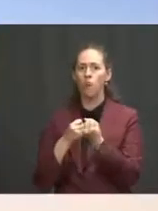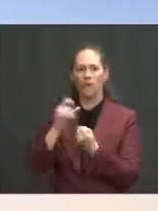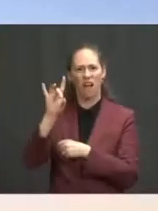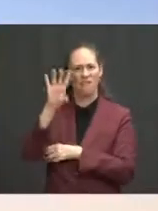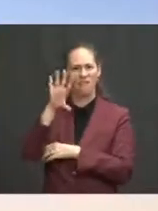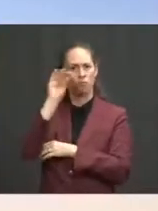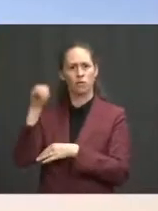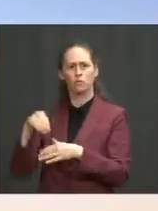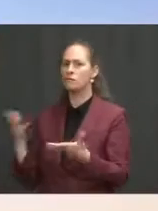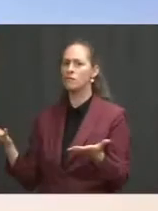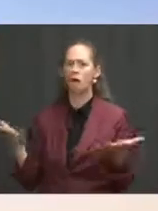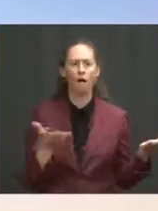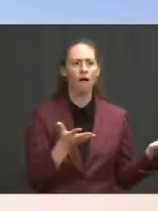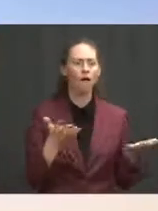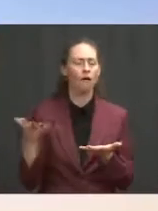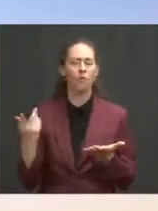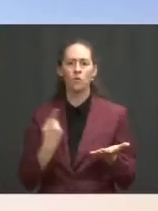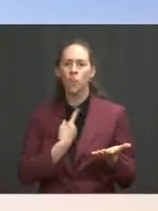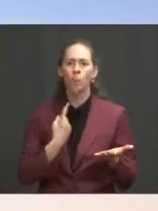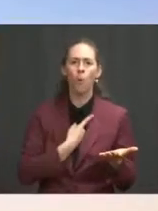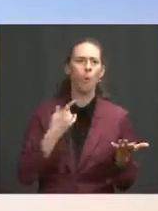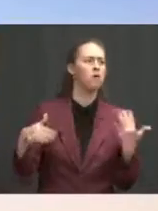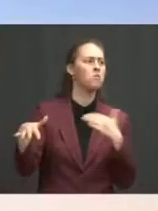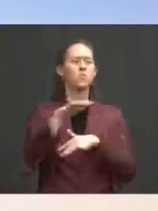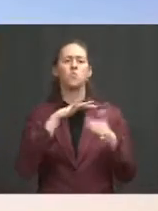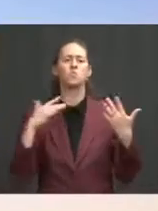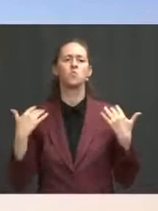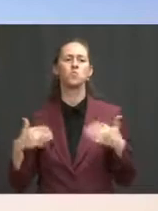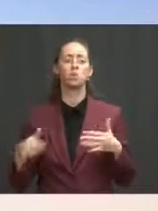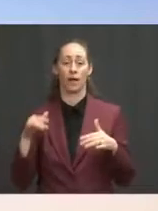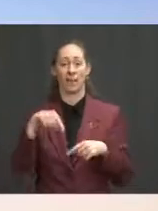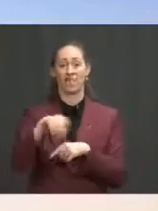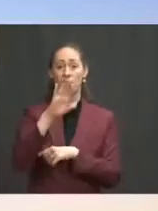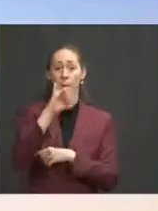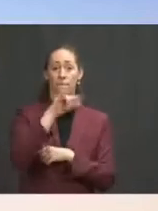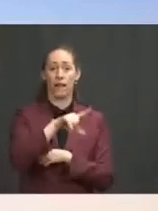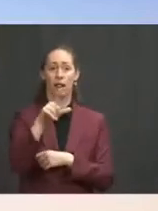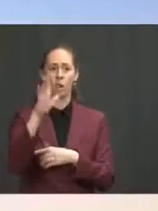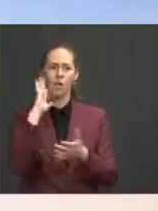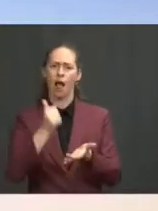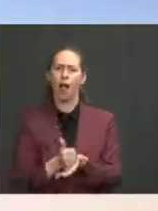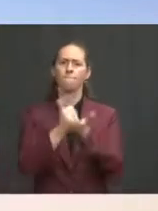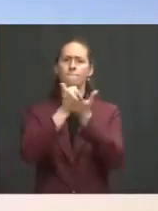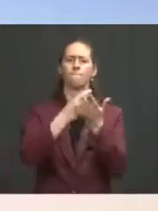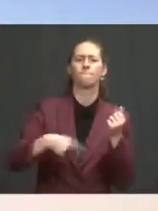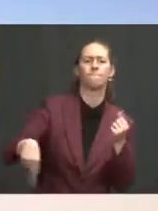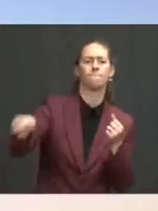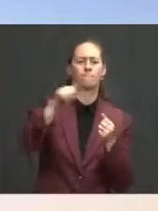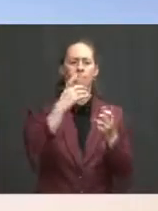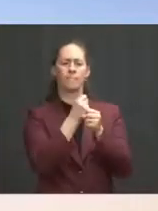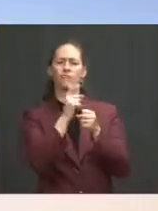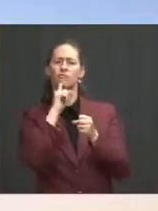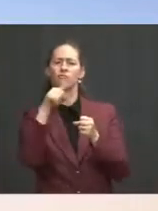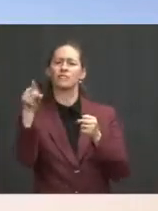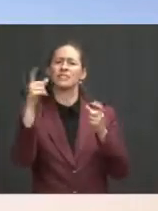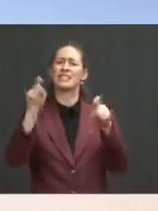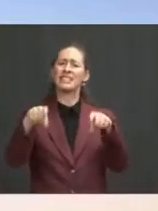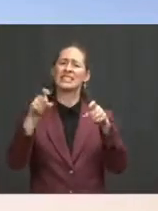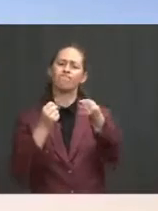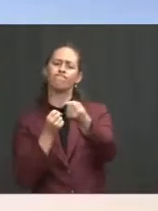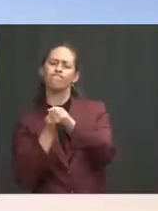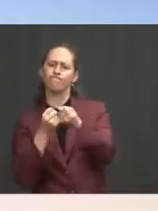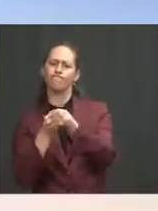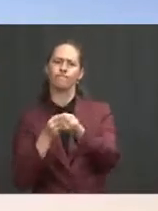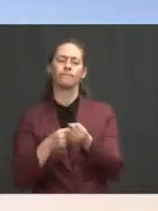care for those who serve, and this bipartisan bill will help our rural veterans get the support they need. Later this afternoon, the president will also sign three